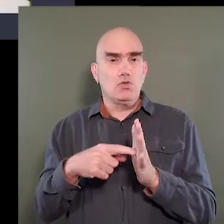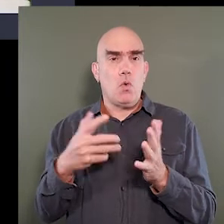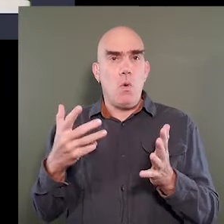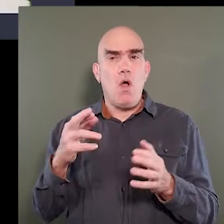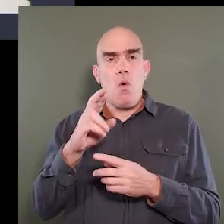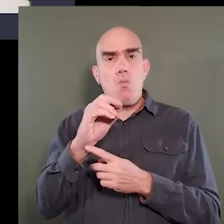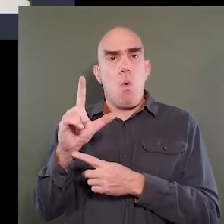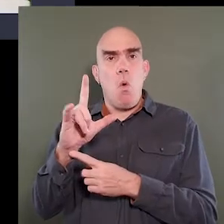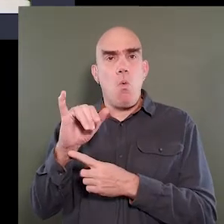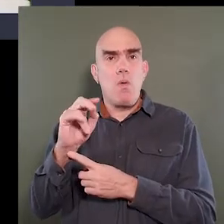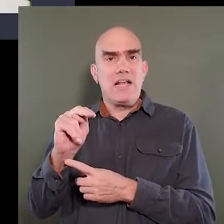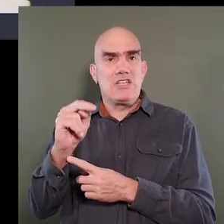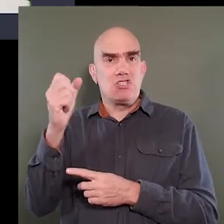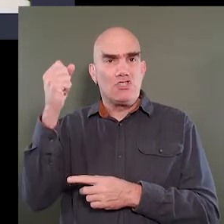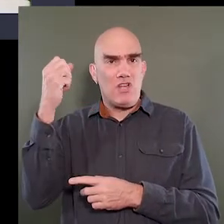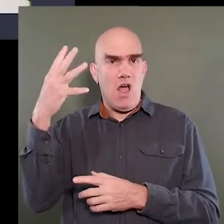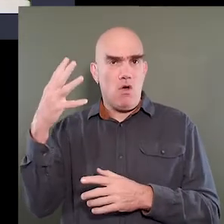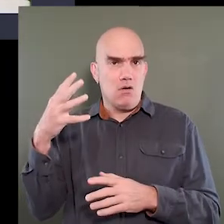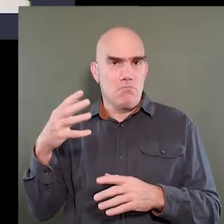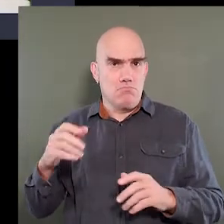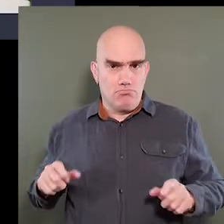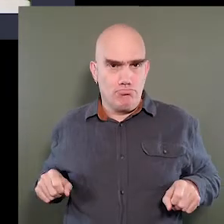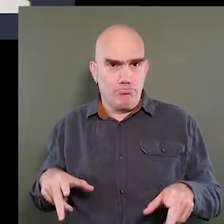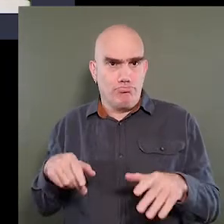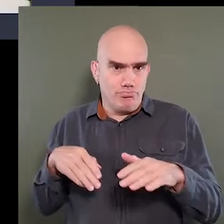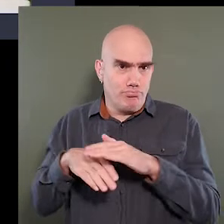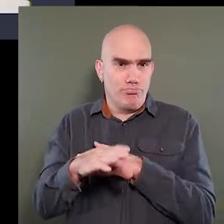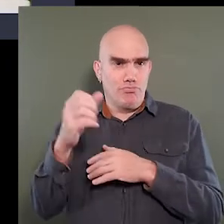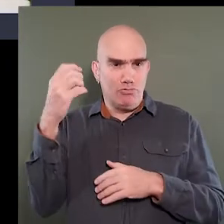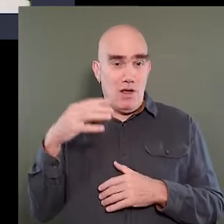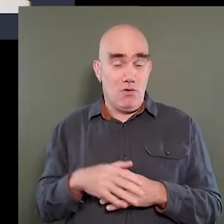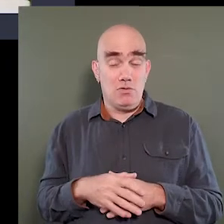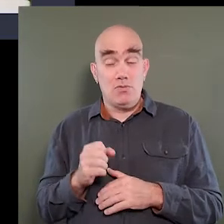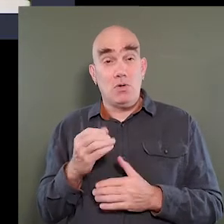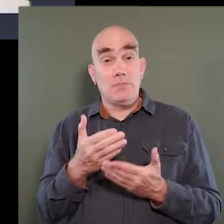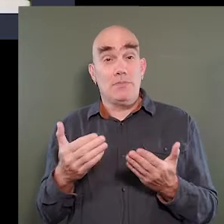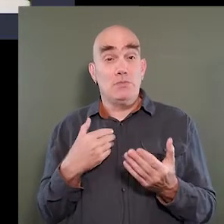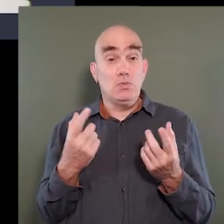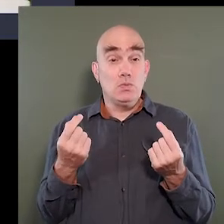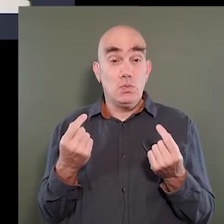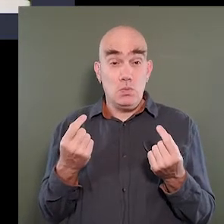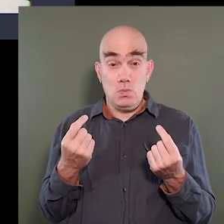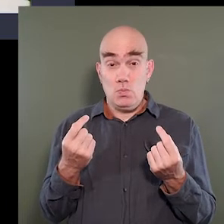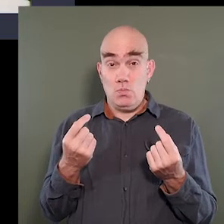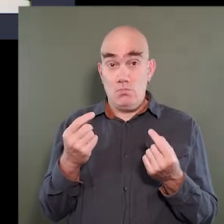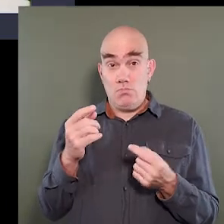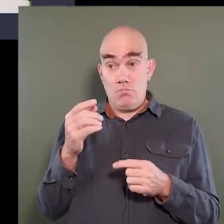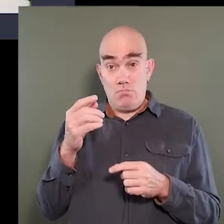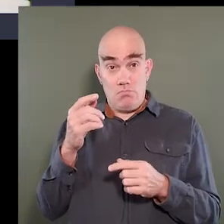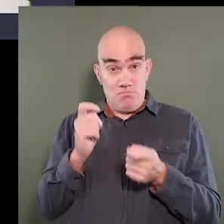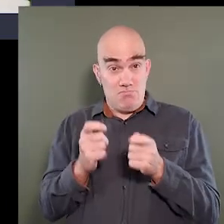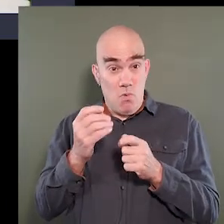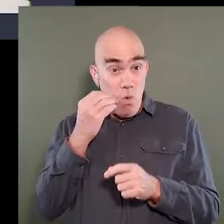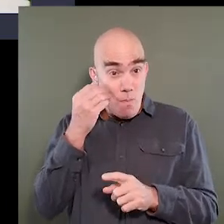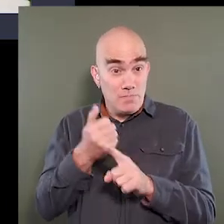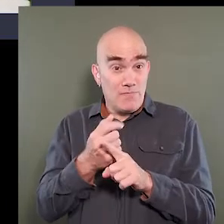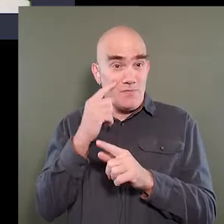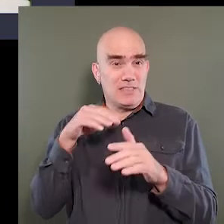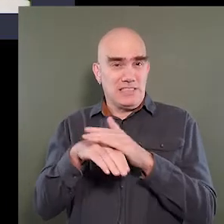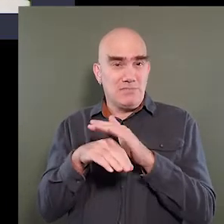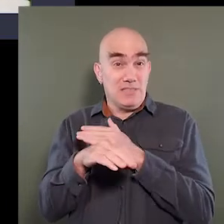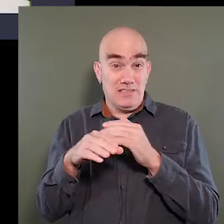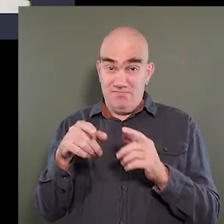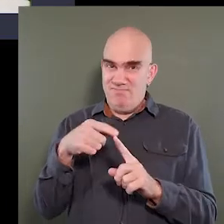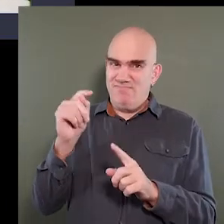slide is also a roll-in shower. So, some of the things we do in homes for accessibility within the